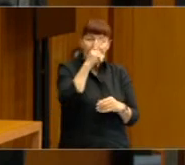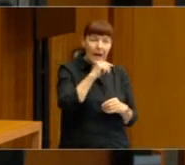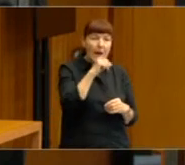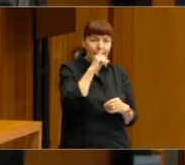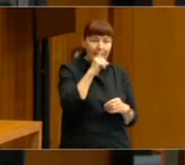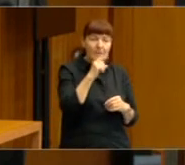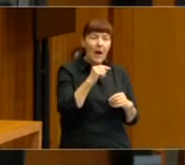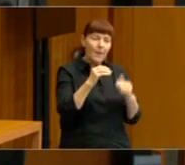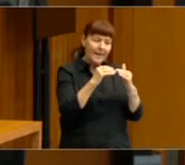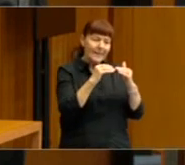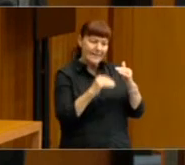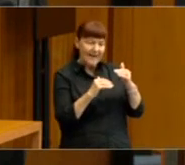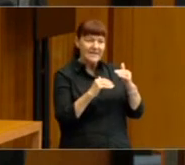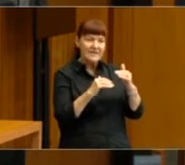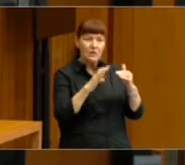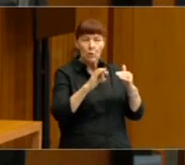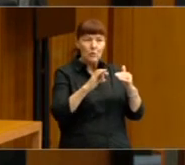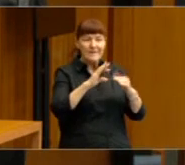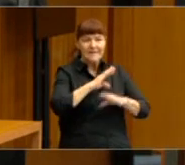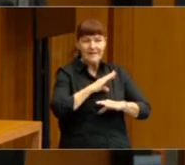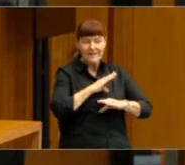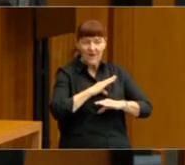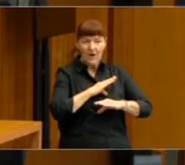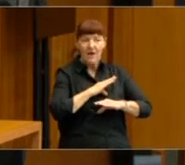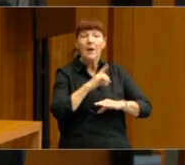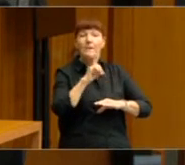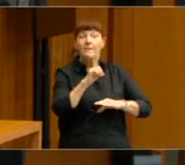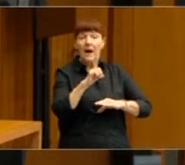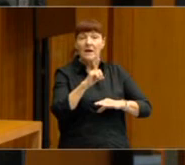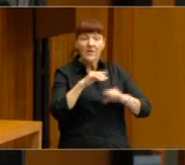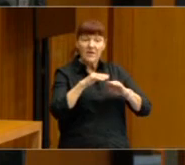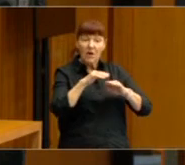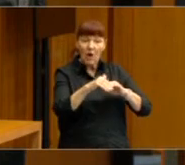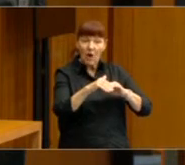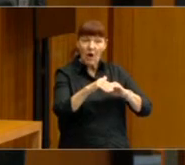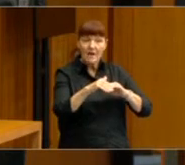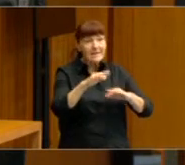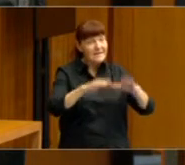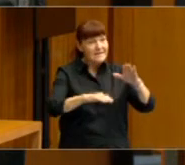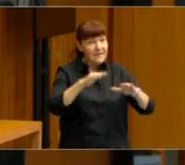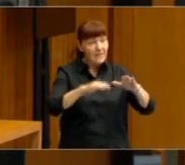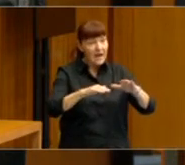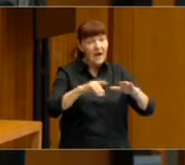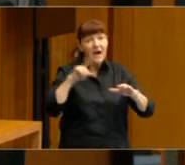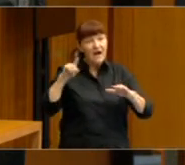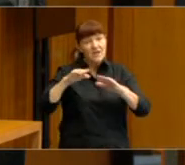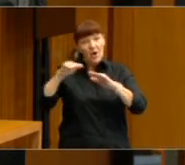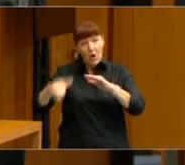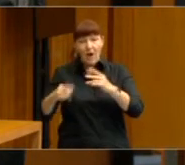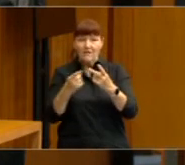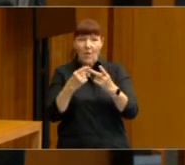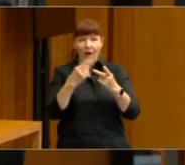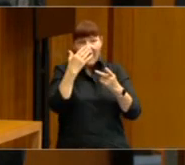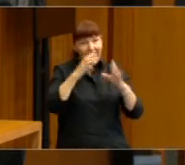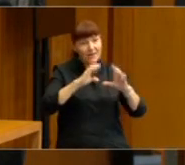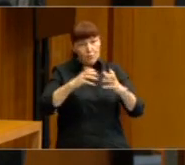satisfied with democracy. But the decline for them has been as similar as the decline for other age groups. So